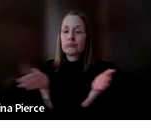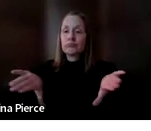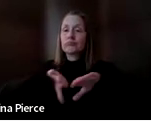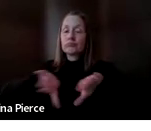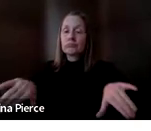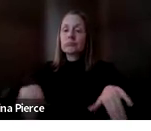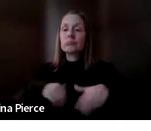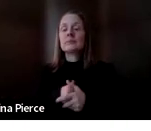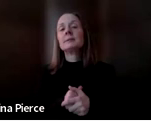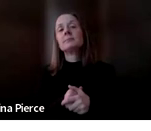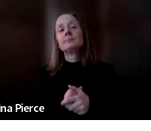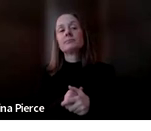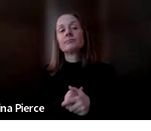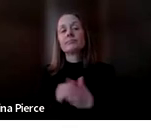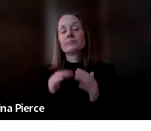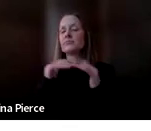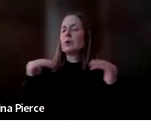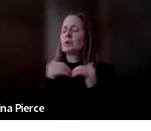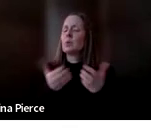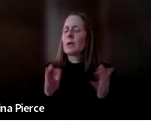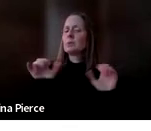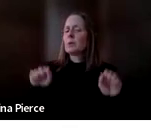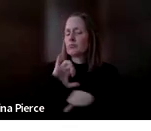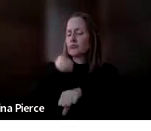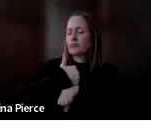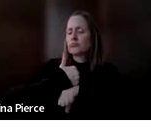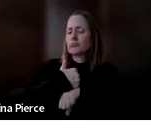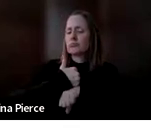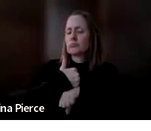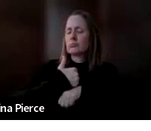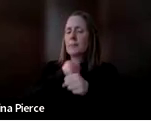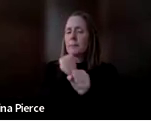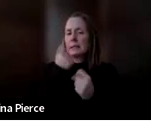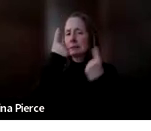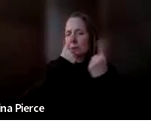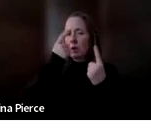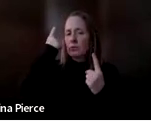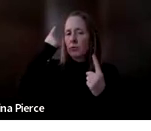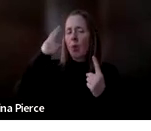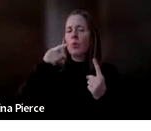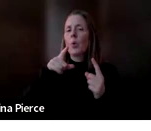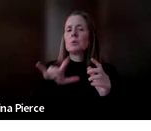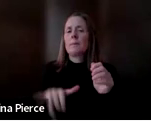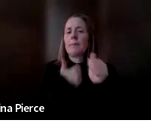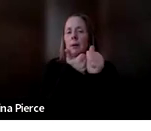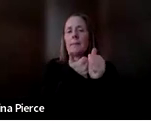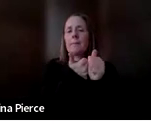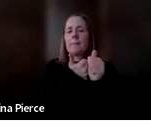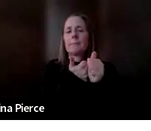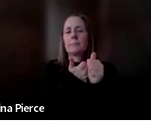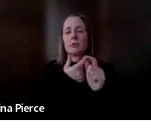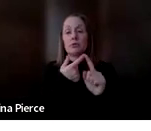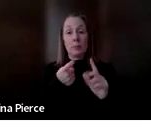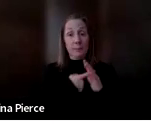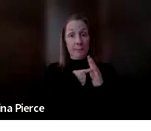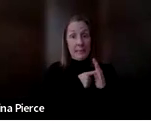to set that up, but I recommend making considerations for those backup methods from the beginning. The